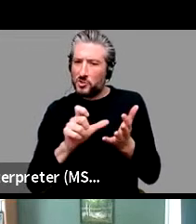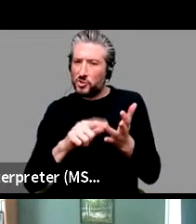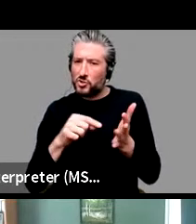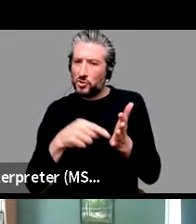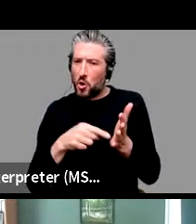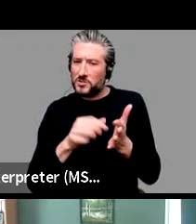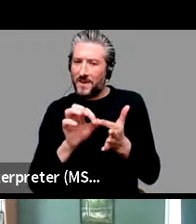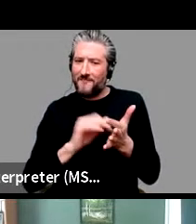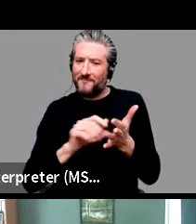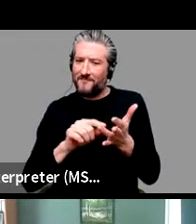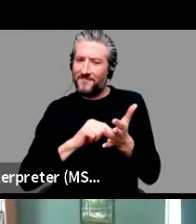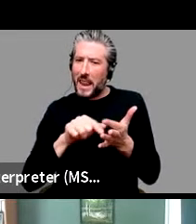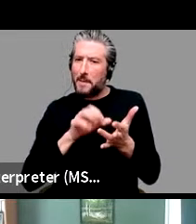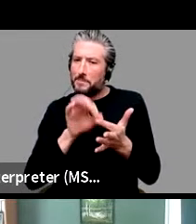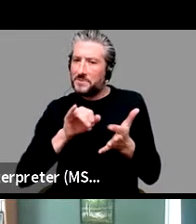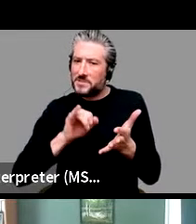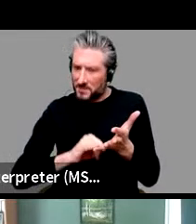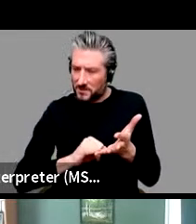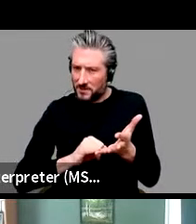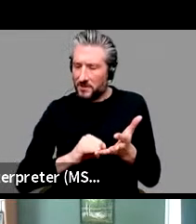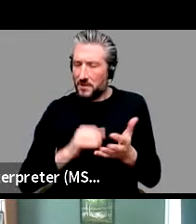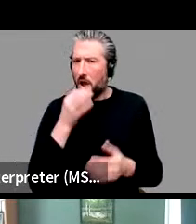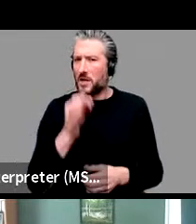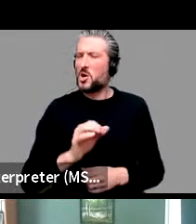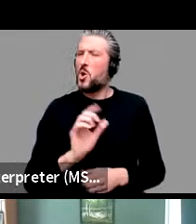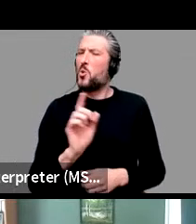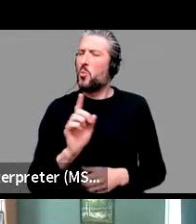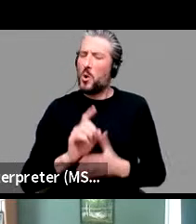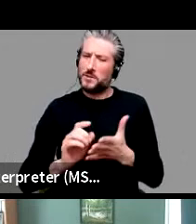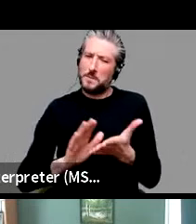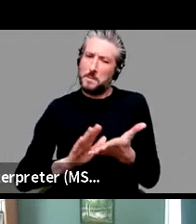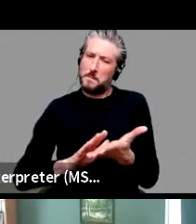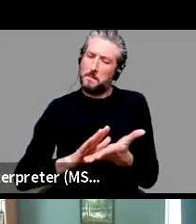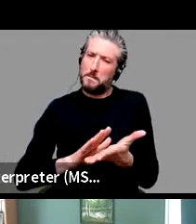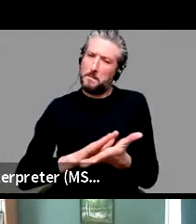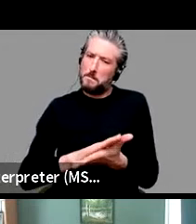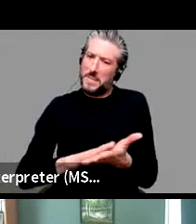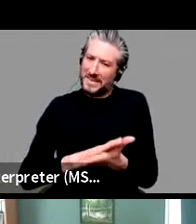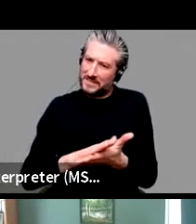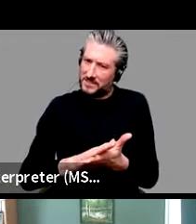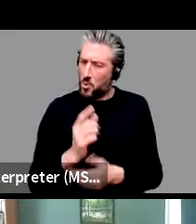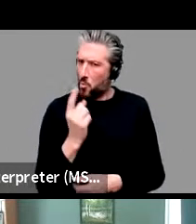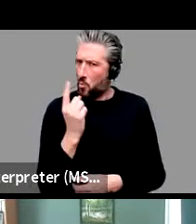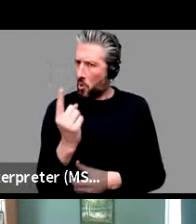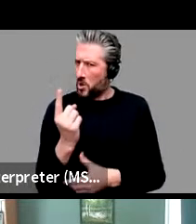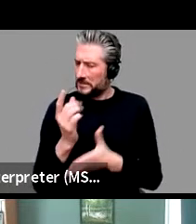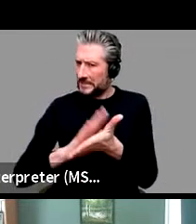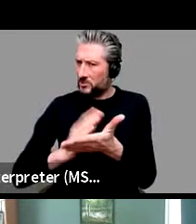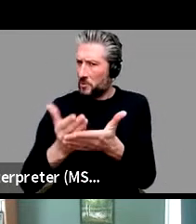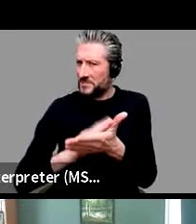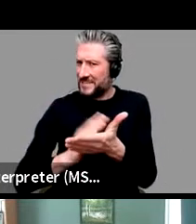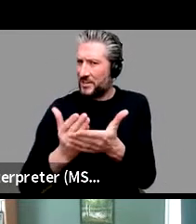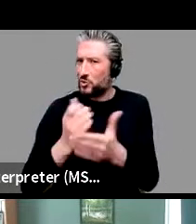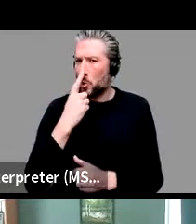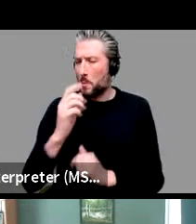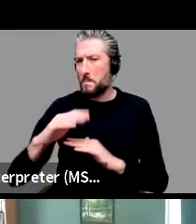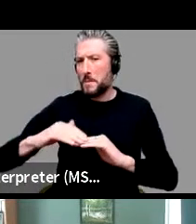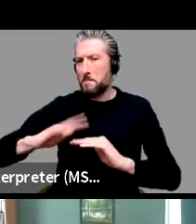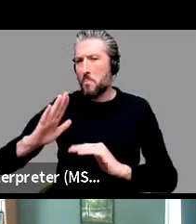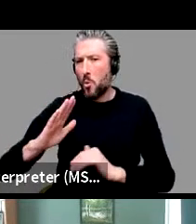interpretation more slash less retrievable slash accessible? Is there a cognitive theory underneath more accessible?